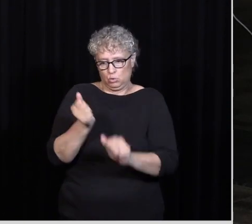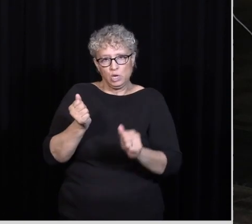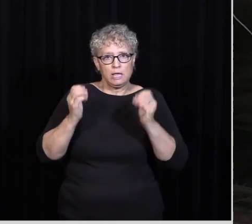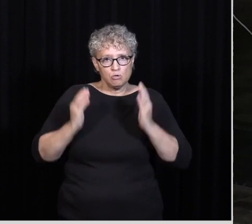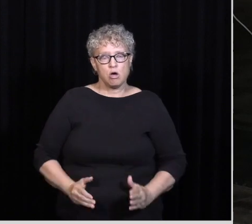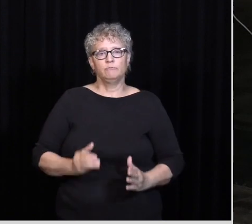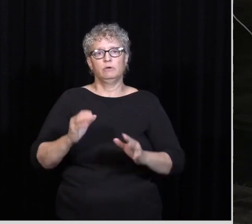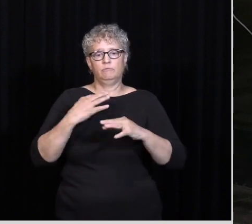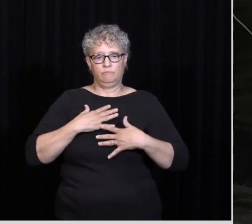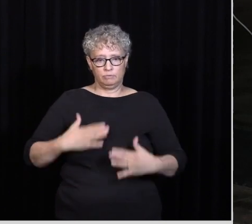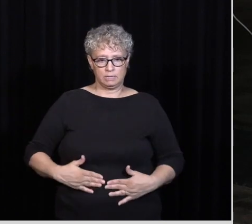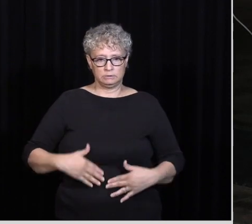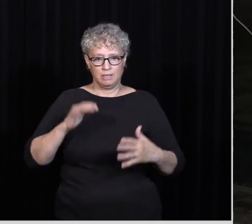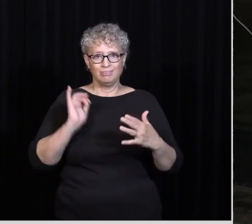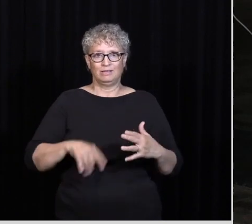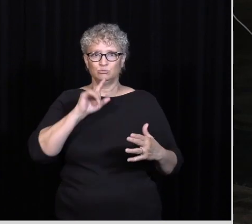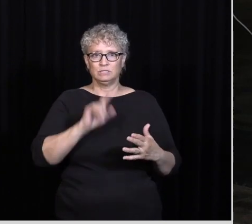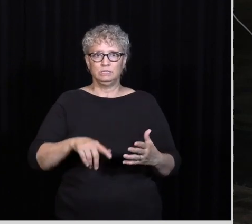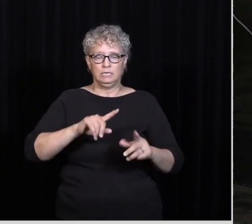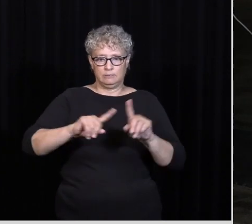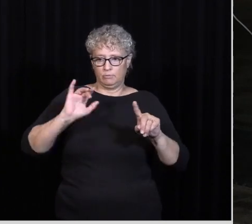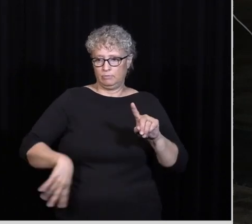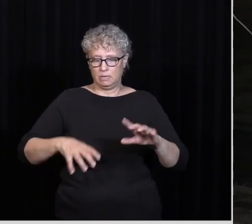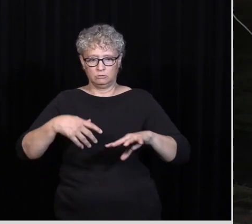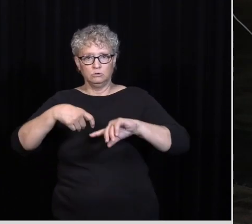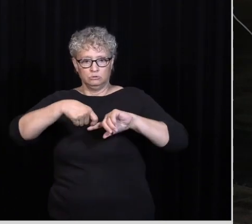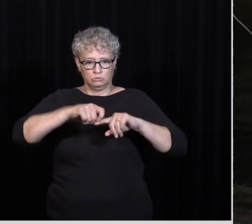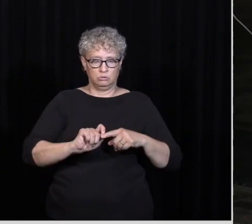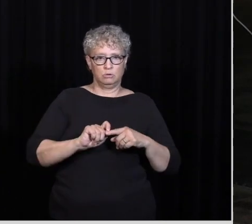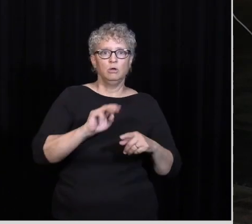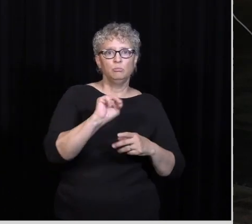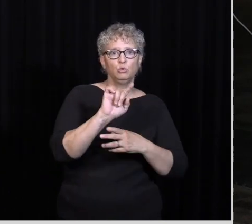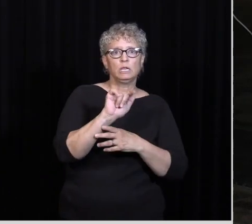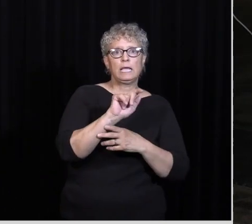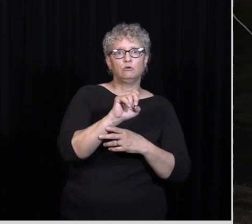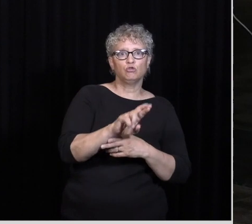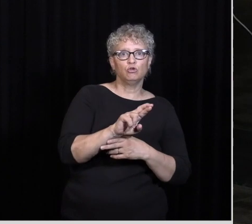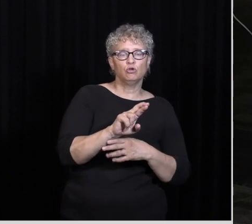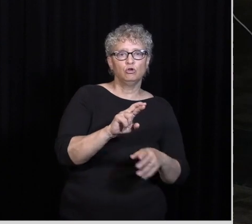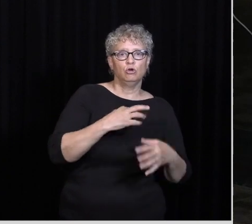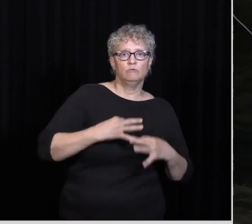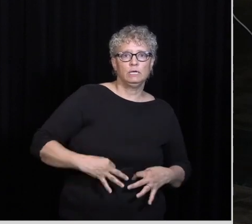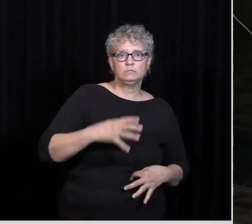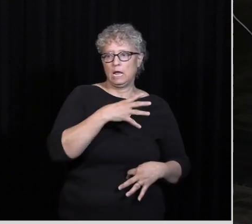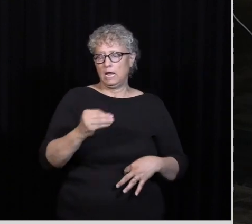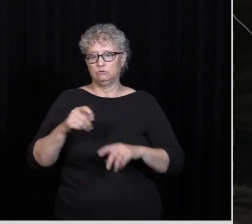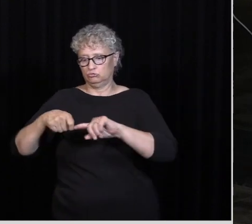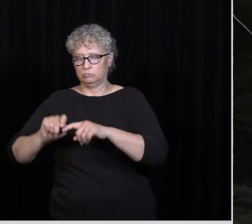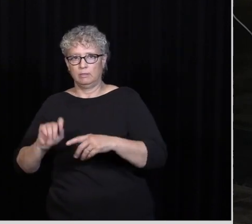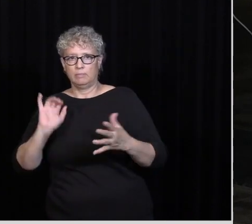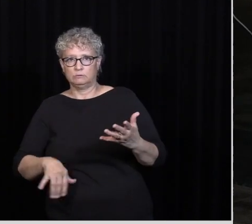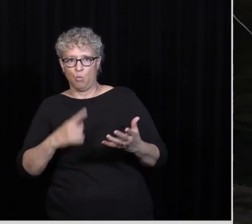Is a play on words With the circumcision So Mutilators of the flesh And circumcision Both of them Are just one word in the Greek And